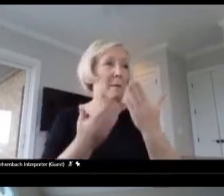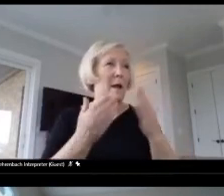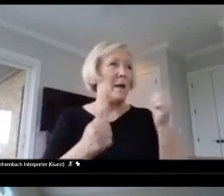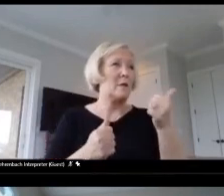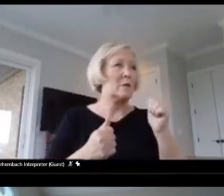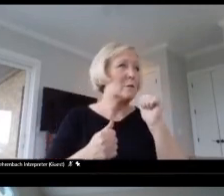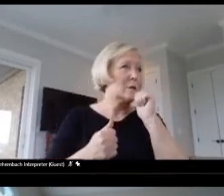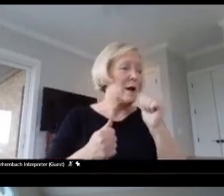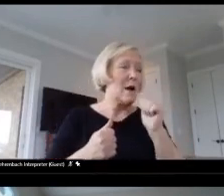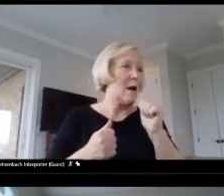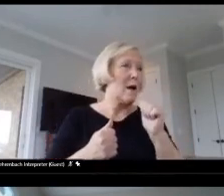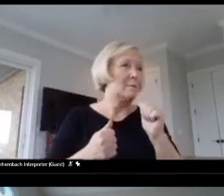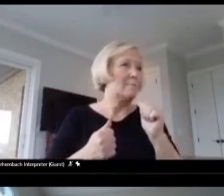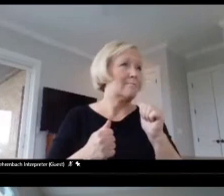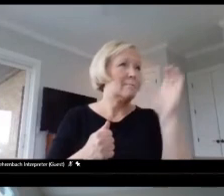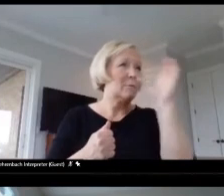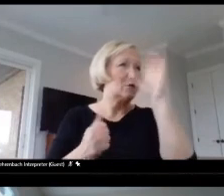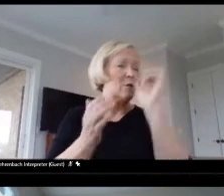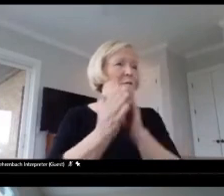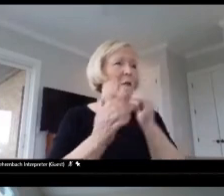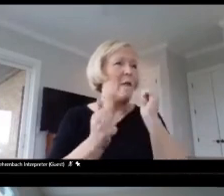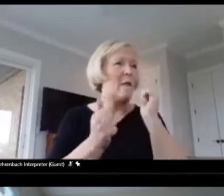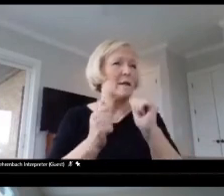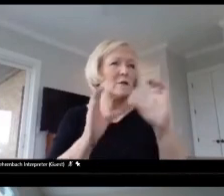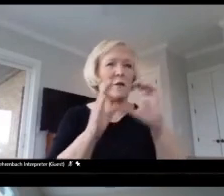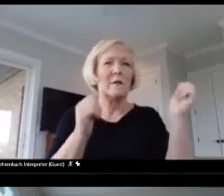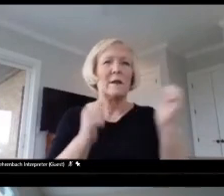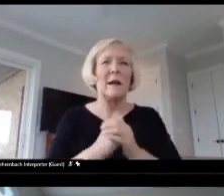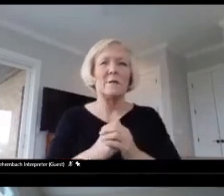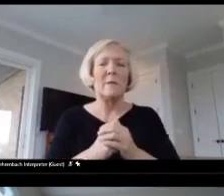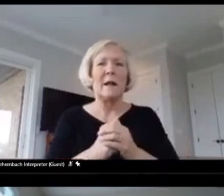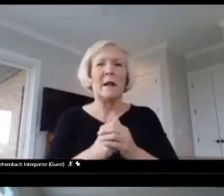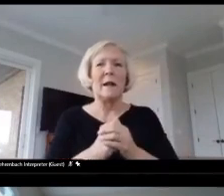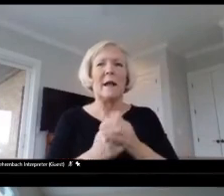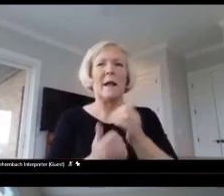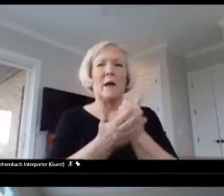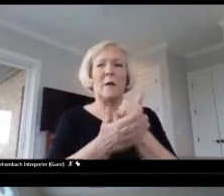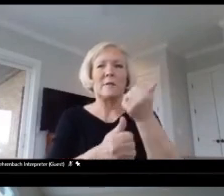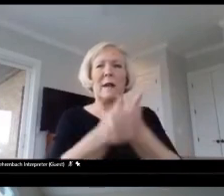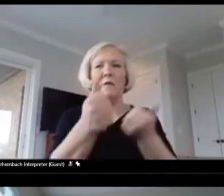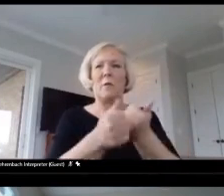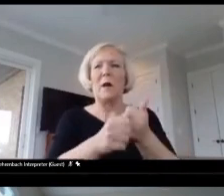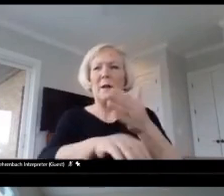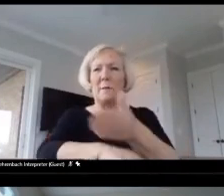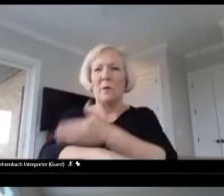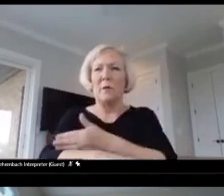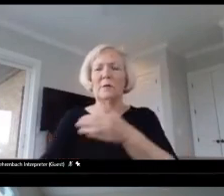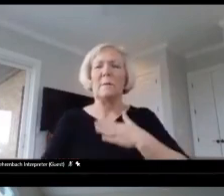better from that work. May I add to that? This is Lynn.